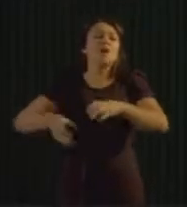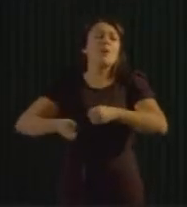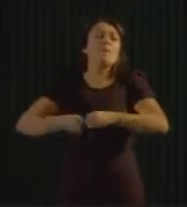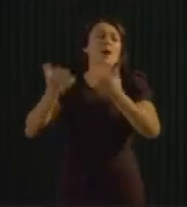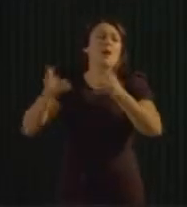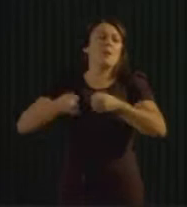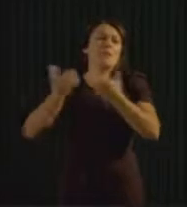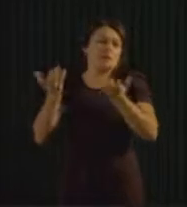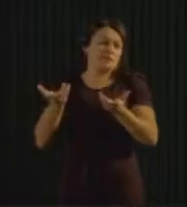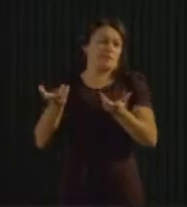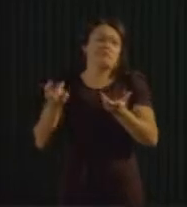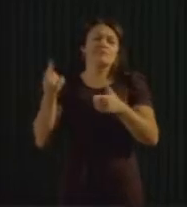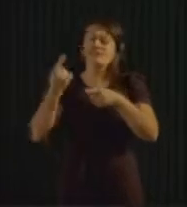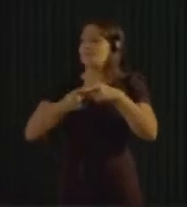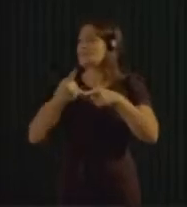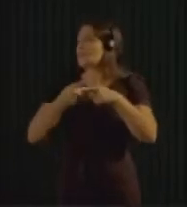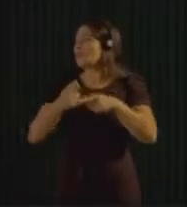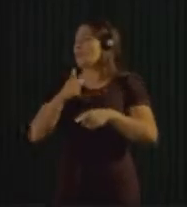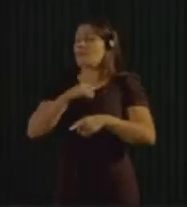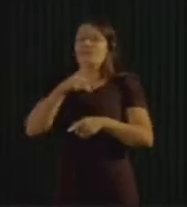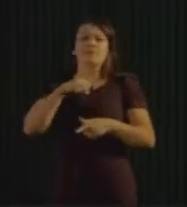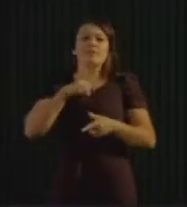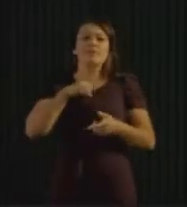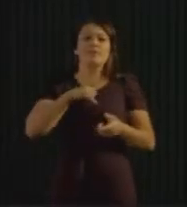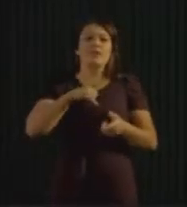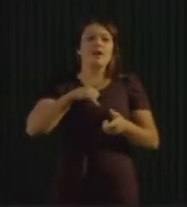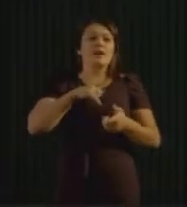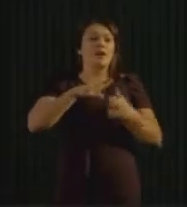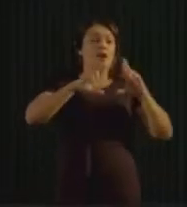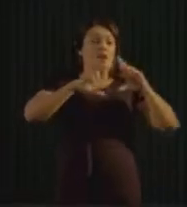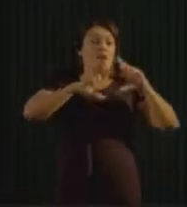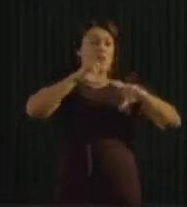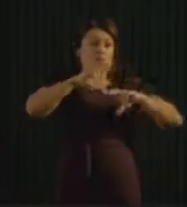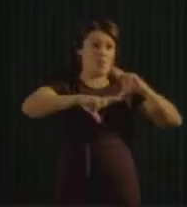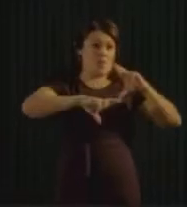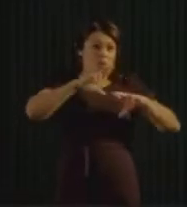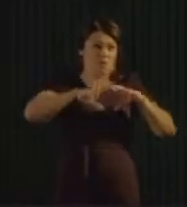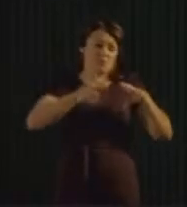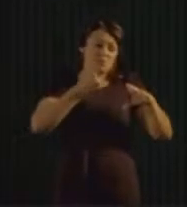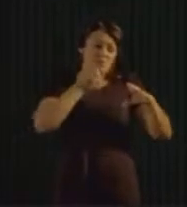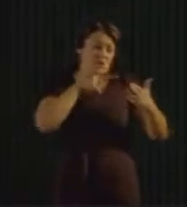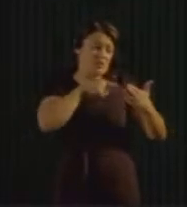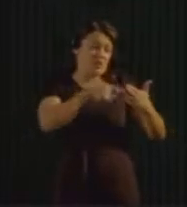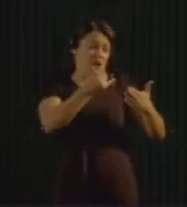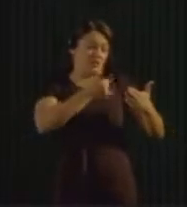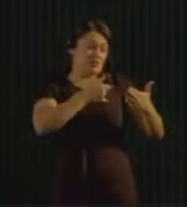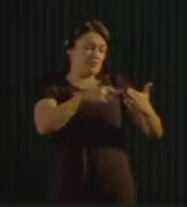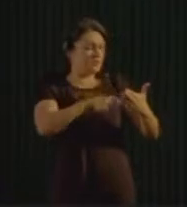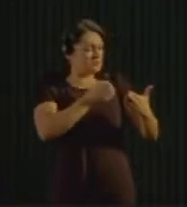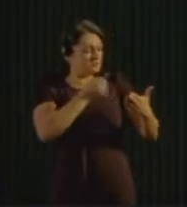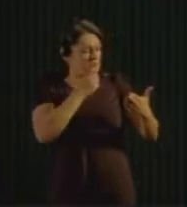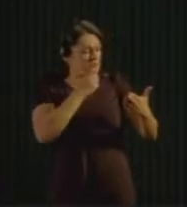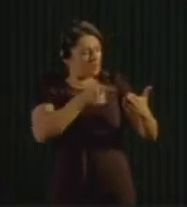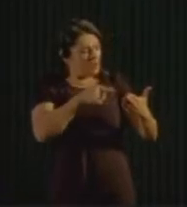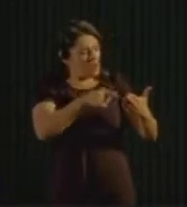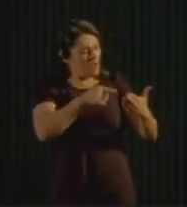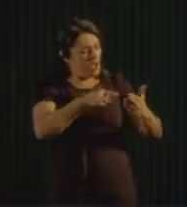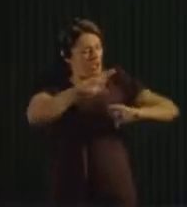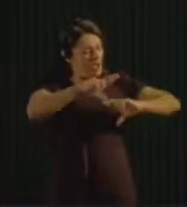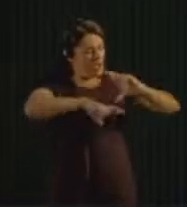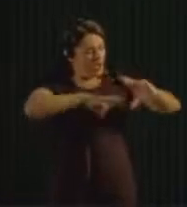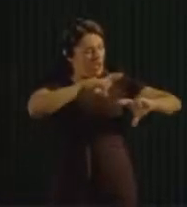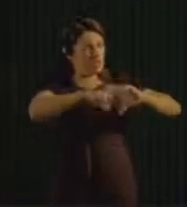is a lot of good labels out here in the world. And they're all saying we are for the environment. We are doing this for the